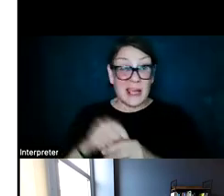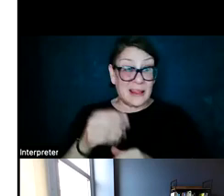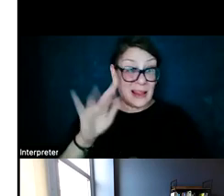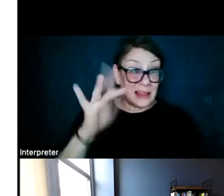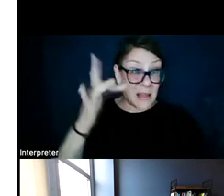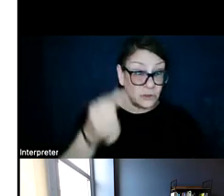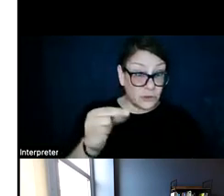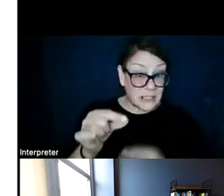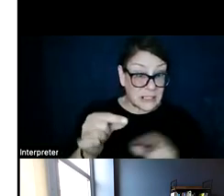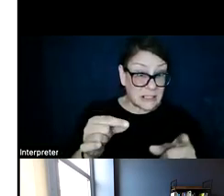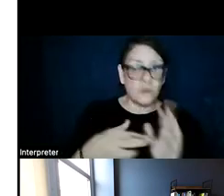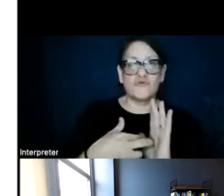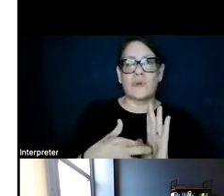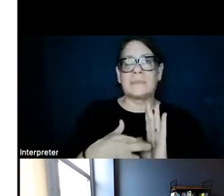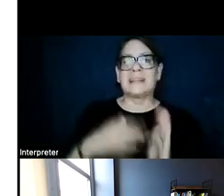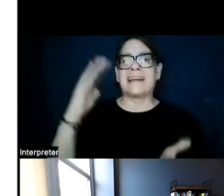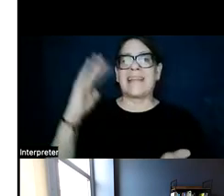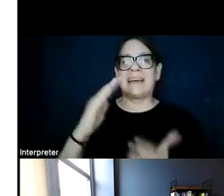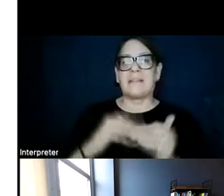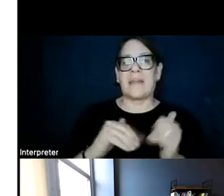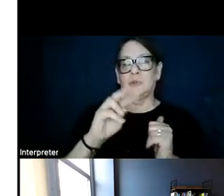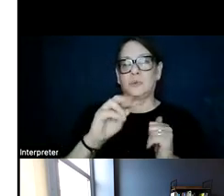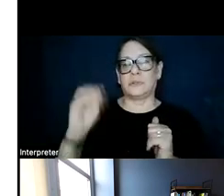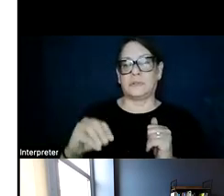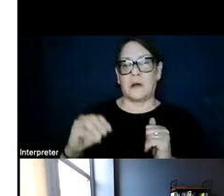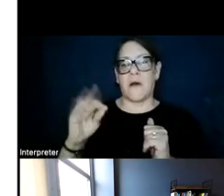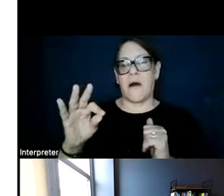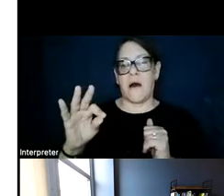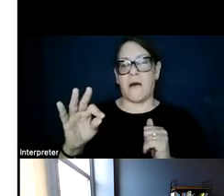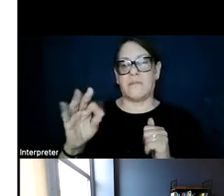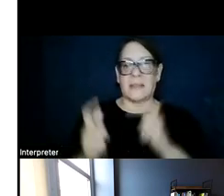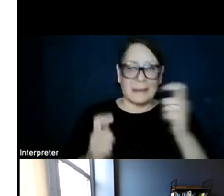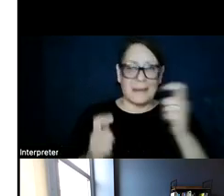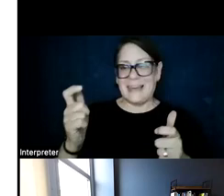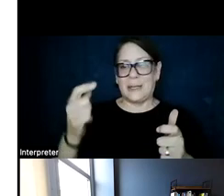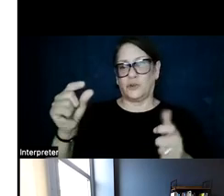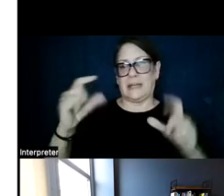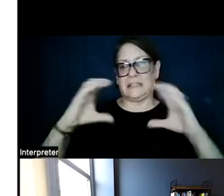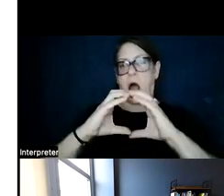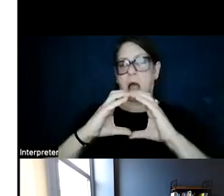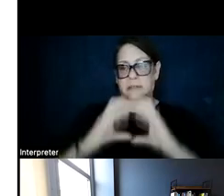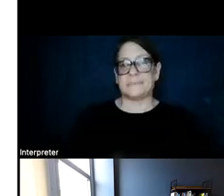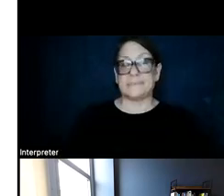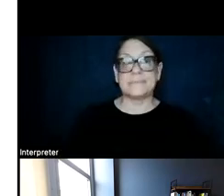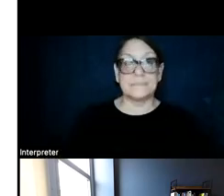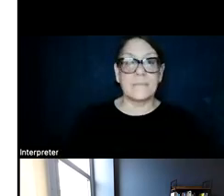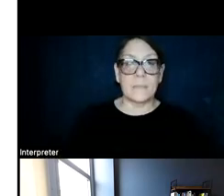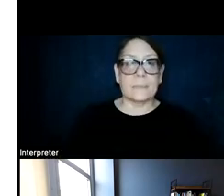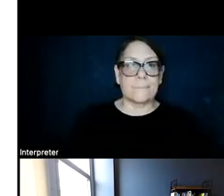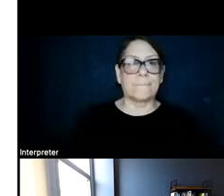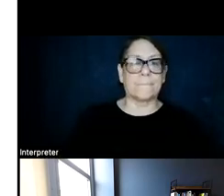represents less than 2% of the big green dots you see on the far right.